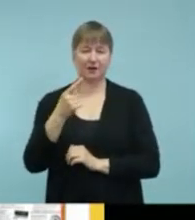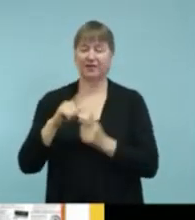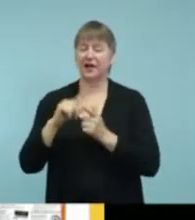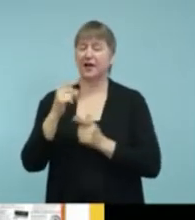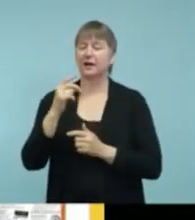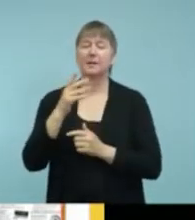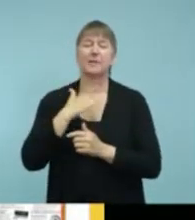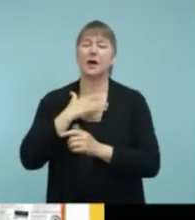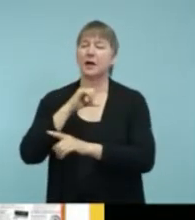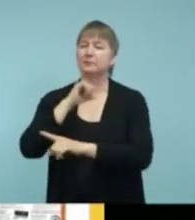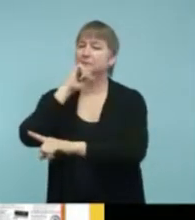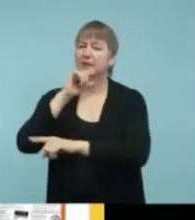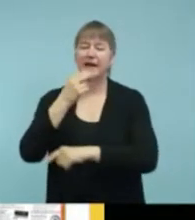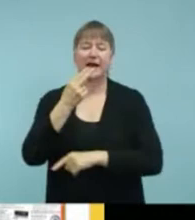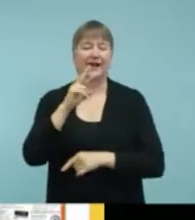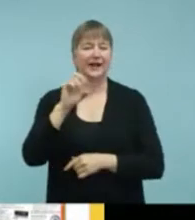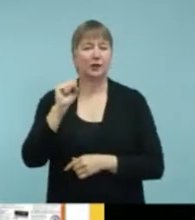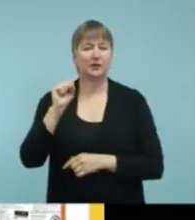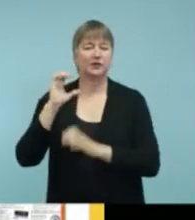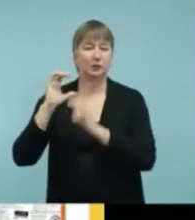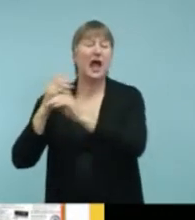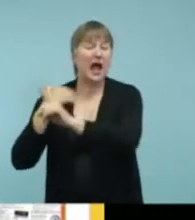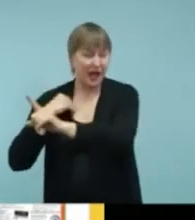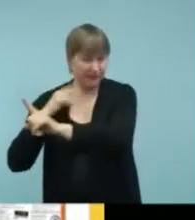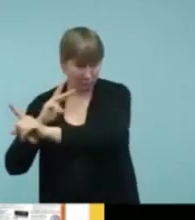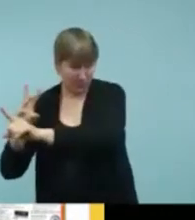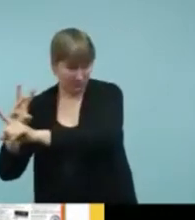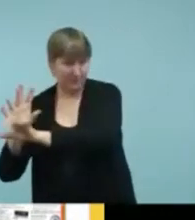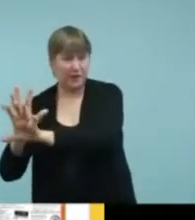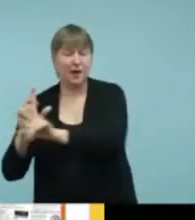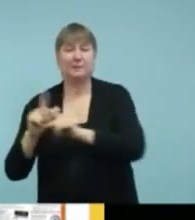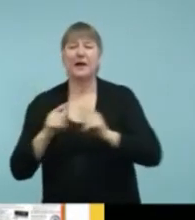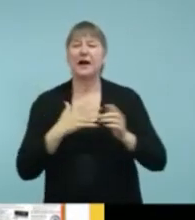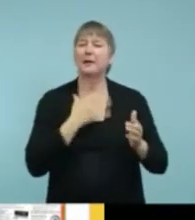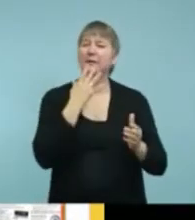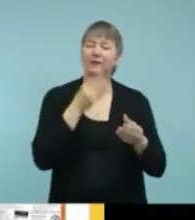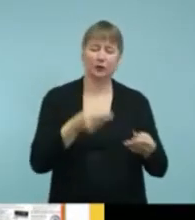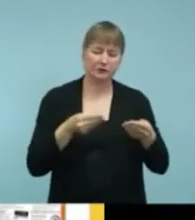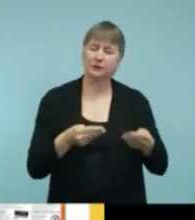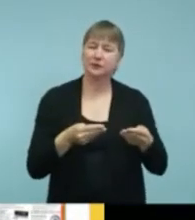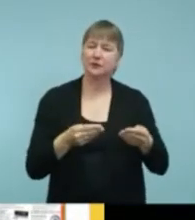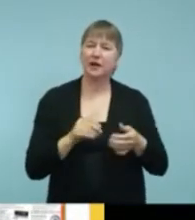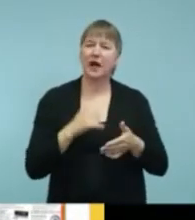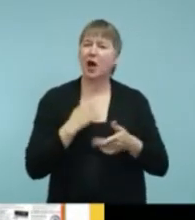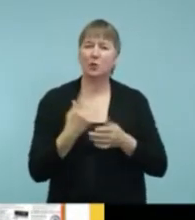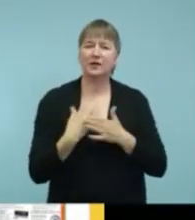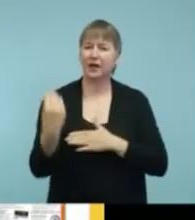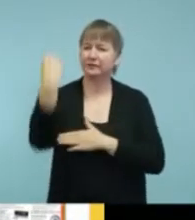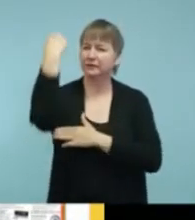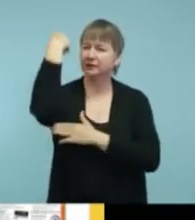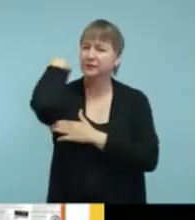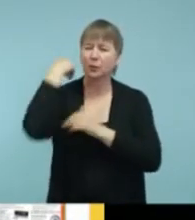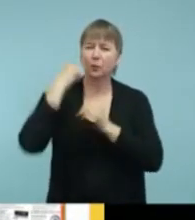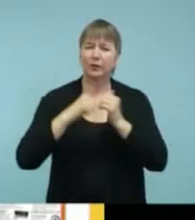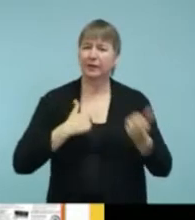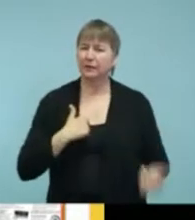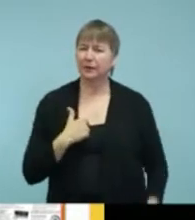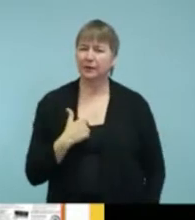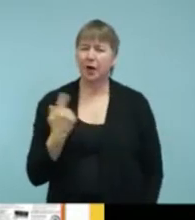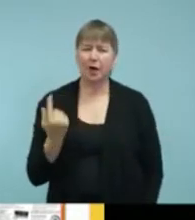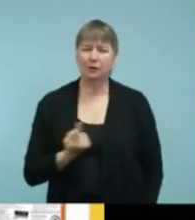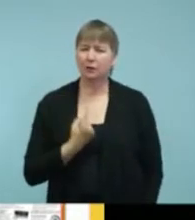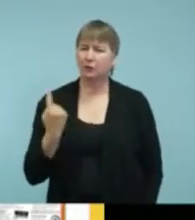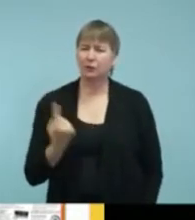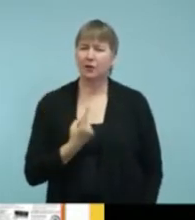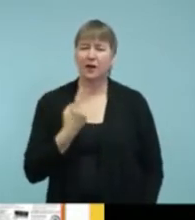they have a website as well. But if I always have a copy of this catalog in my backpack with me, um, because I always have